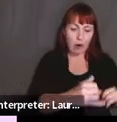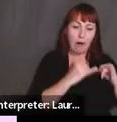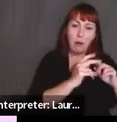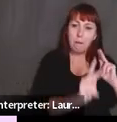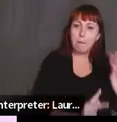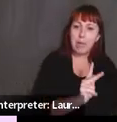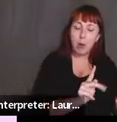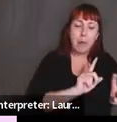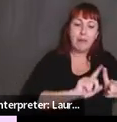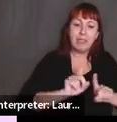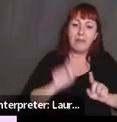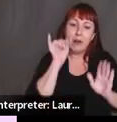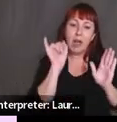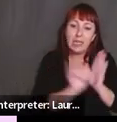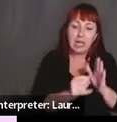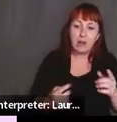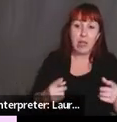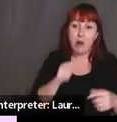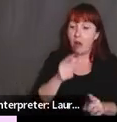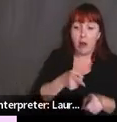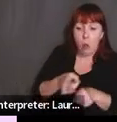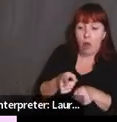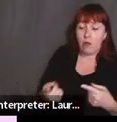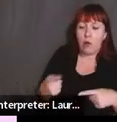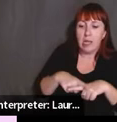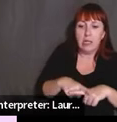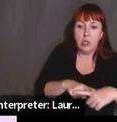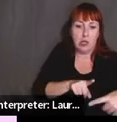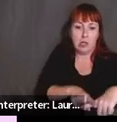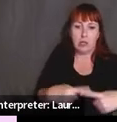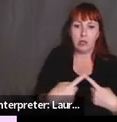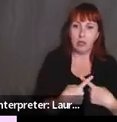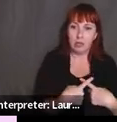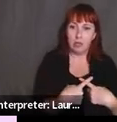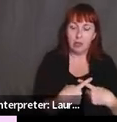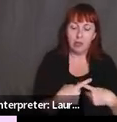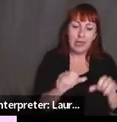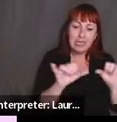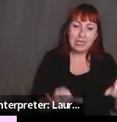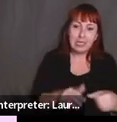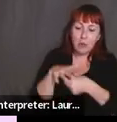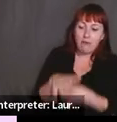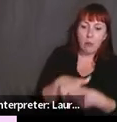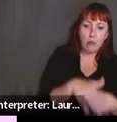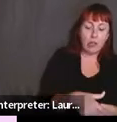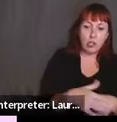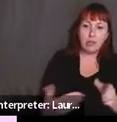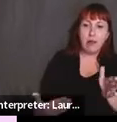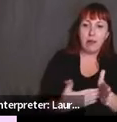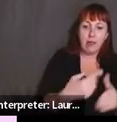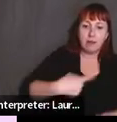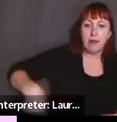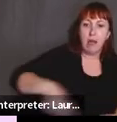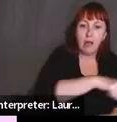identities that are intersectional, that we have system of oppressions working against us, but